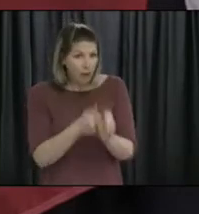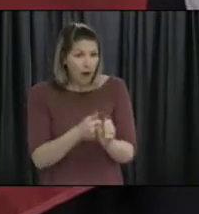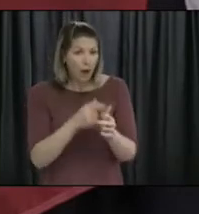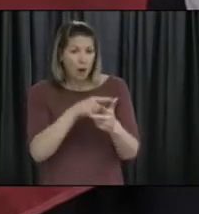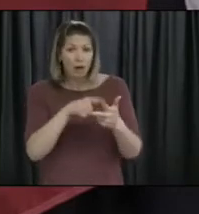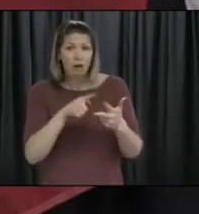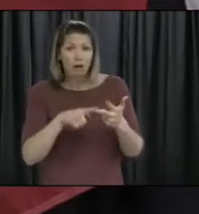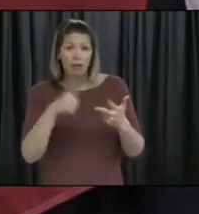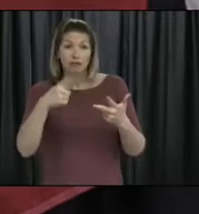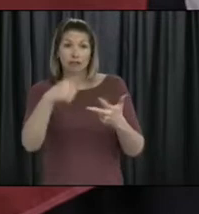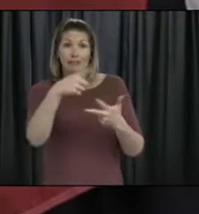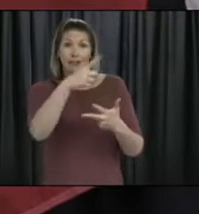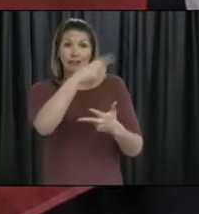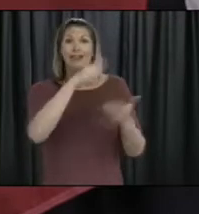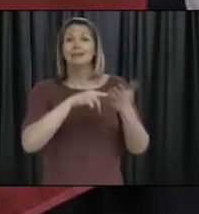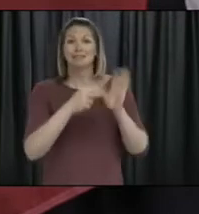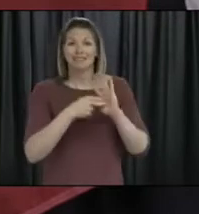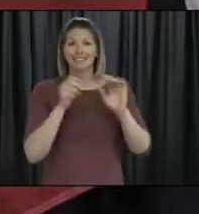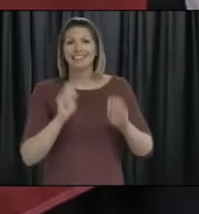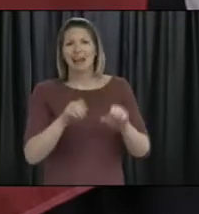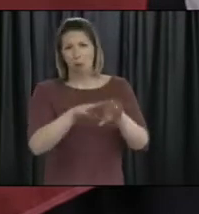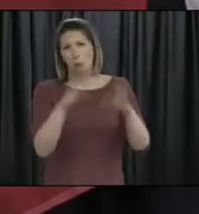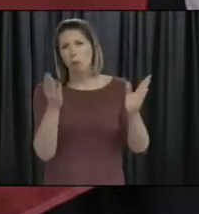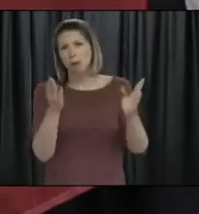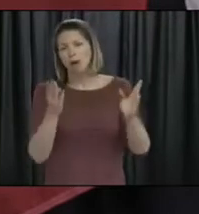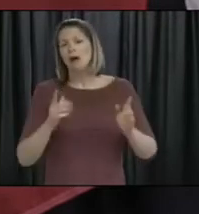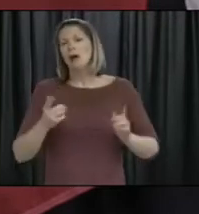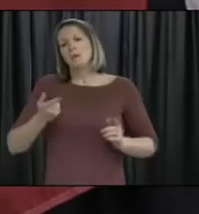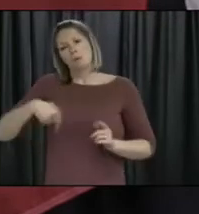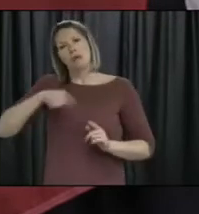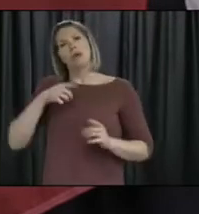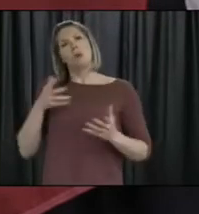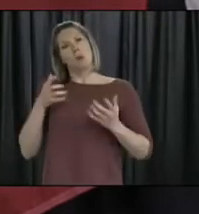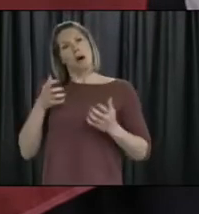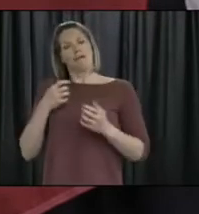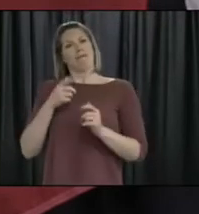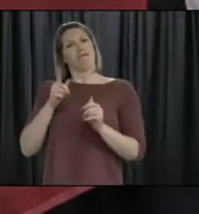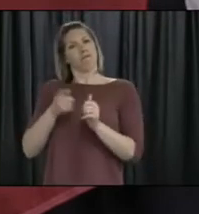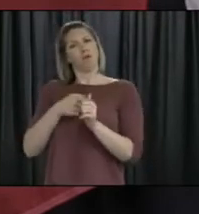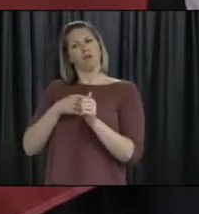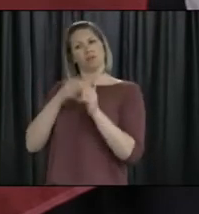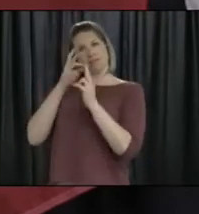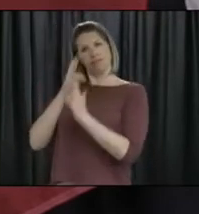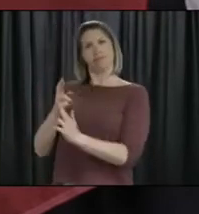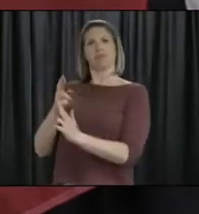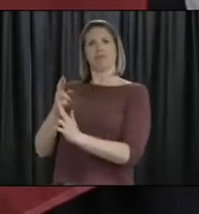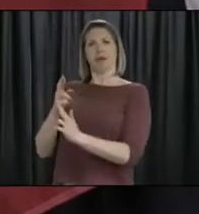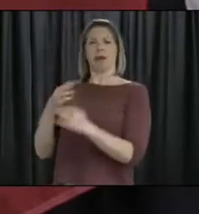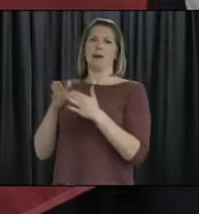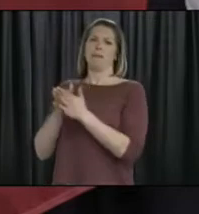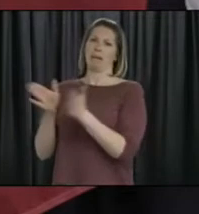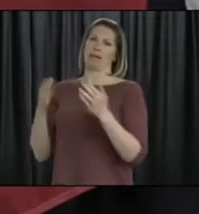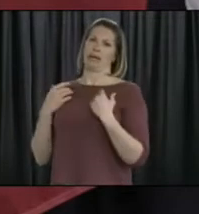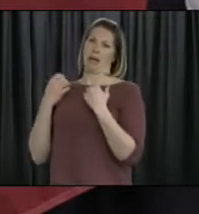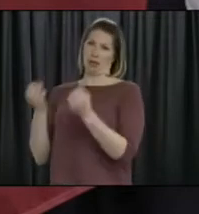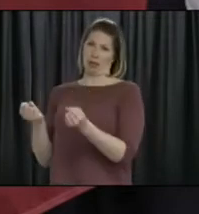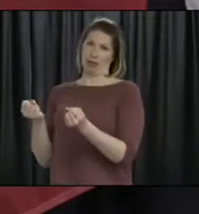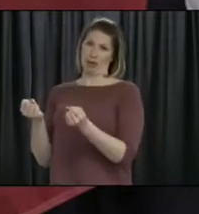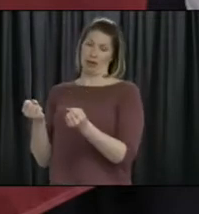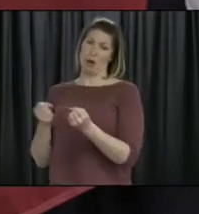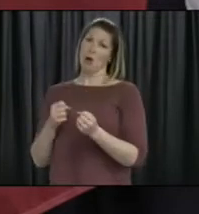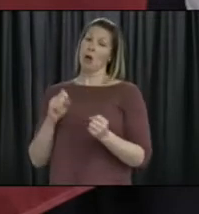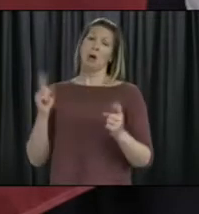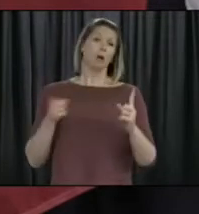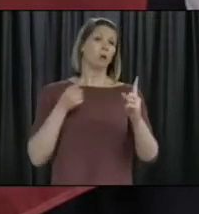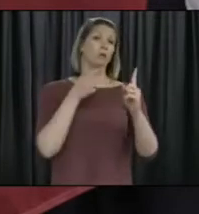before. But this largely depends on the success that we have within our public health measures. I mean, ideally here, we want to keep the spread